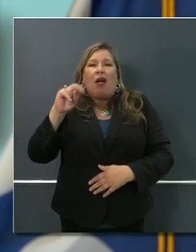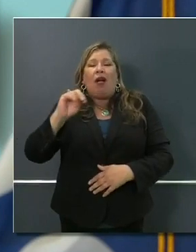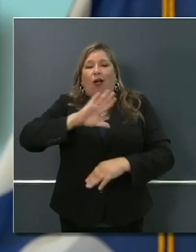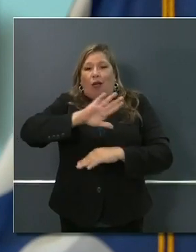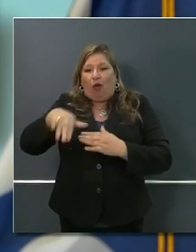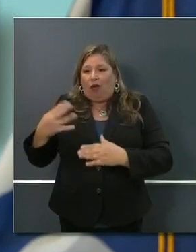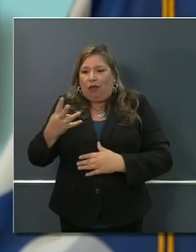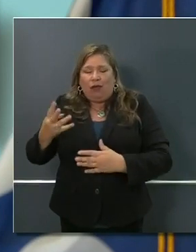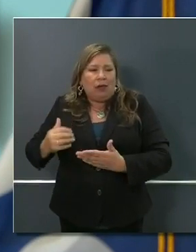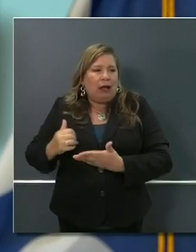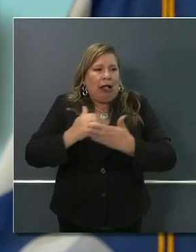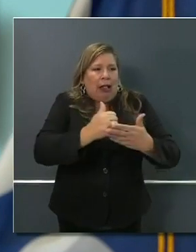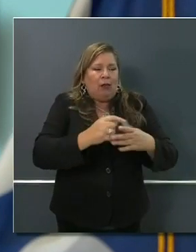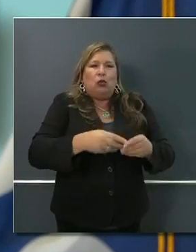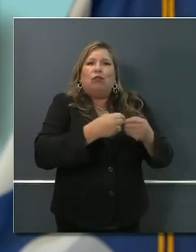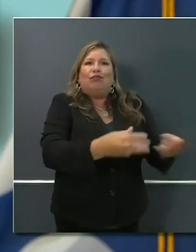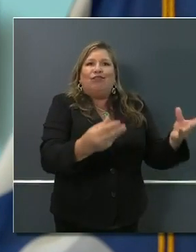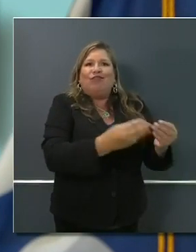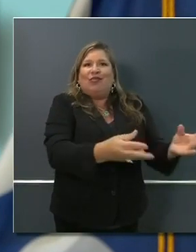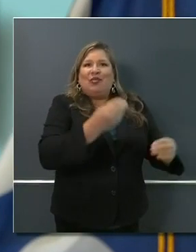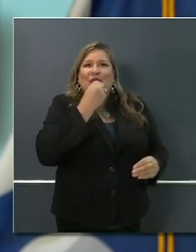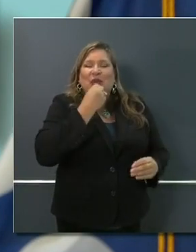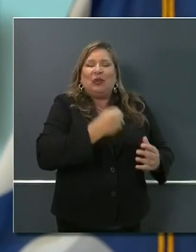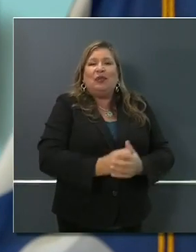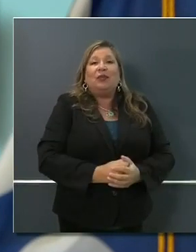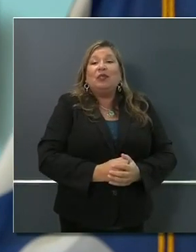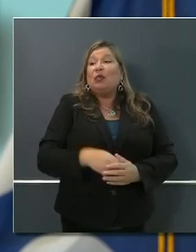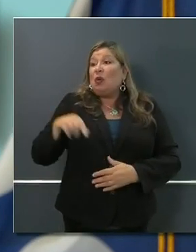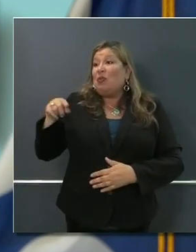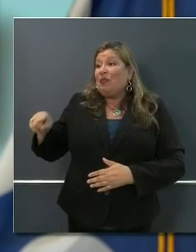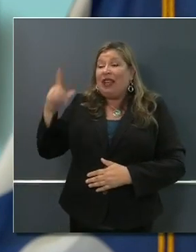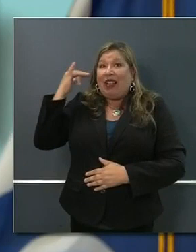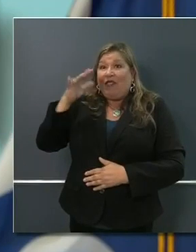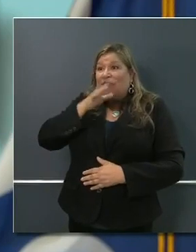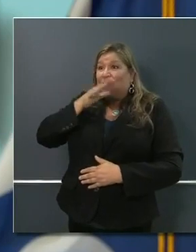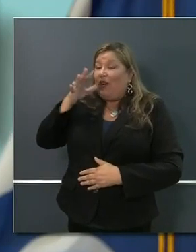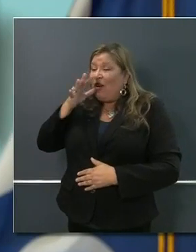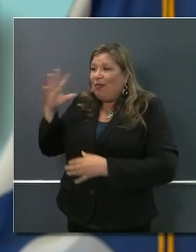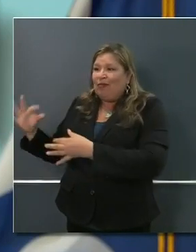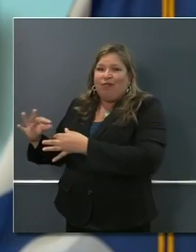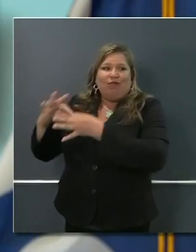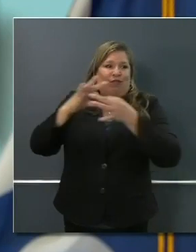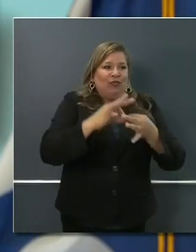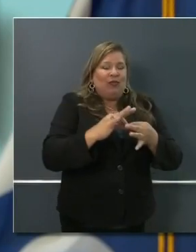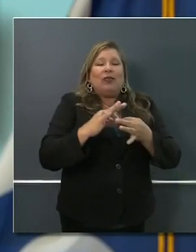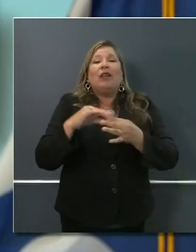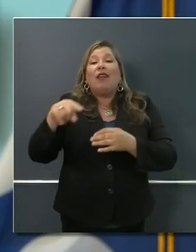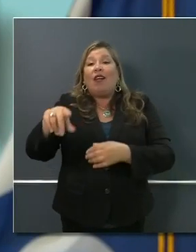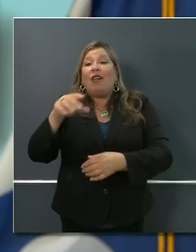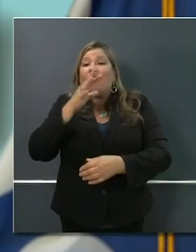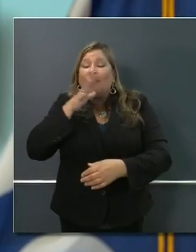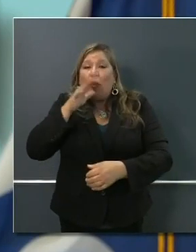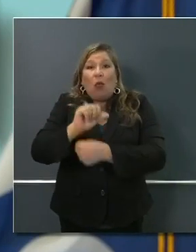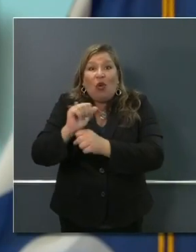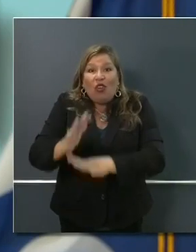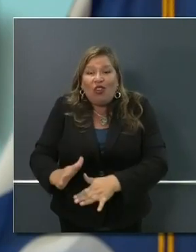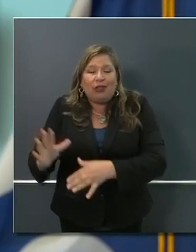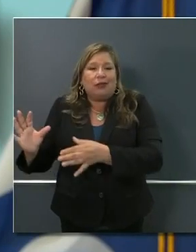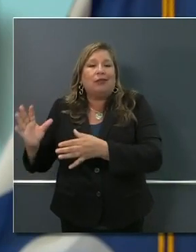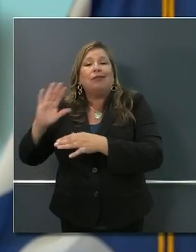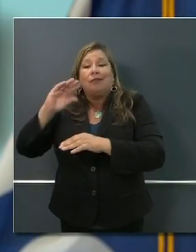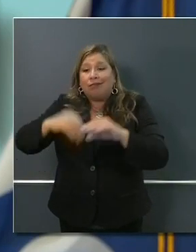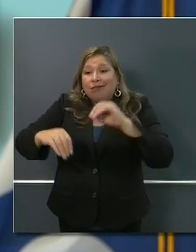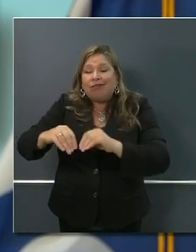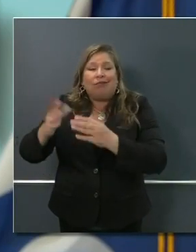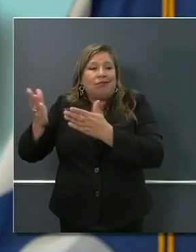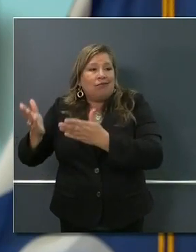connecting California's farms, farm workers, connecting to the cause of our food banks, getting product and produce that otherwise